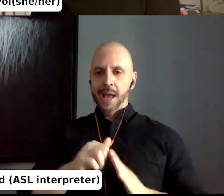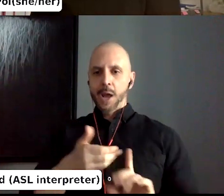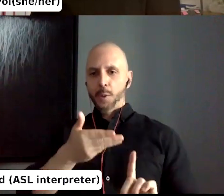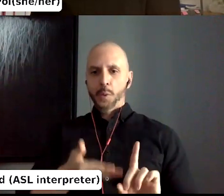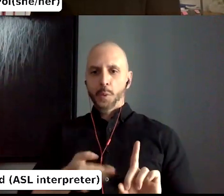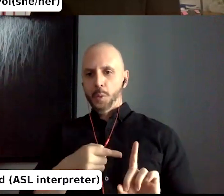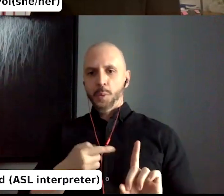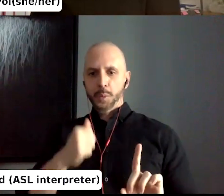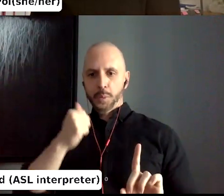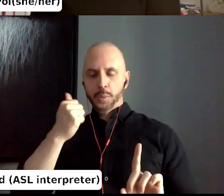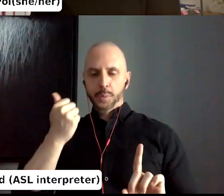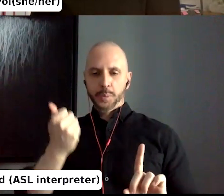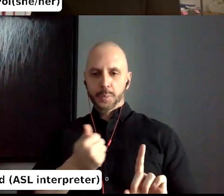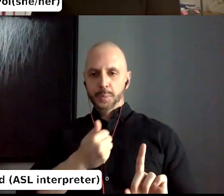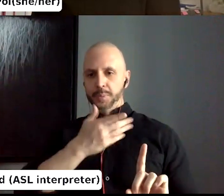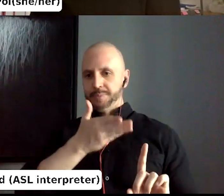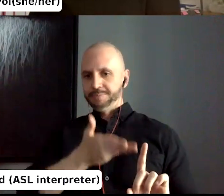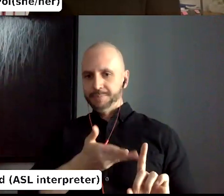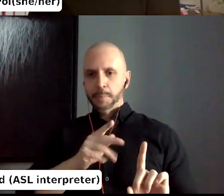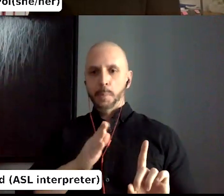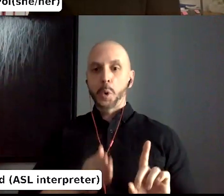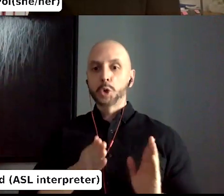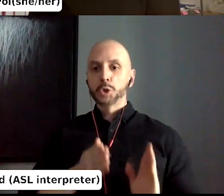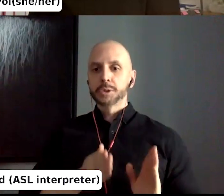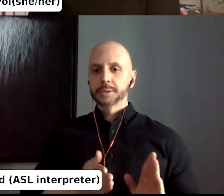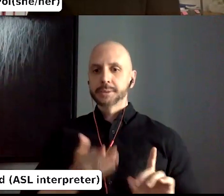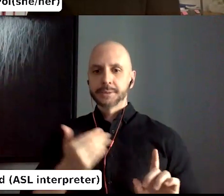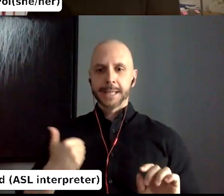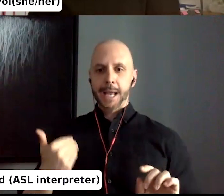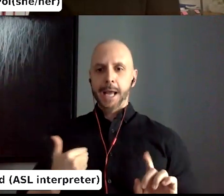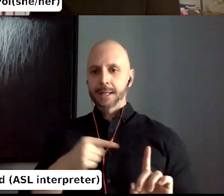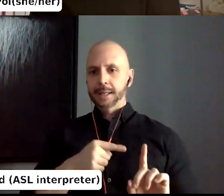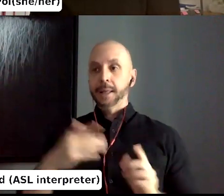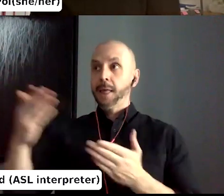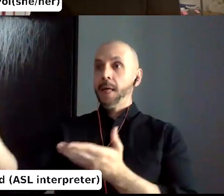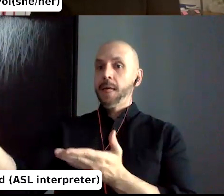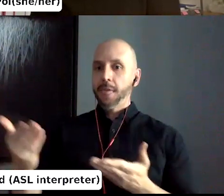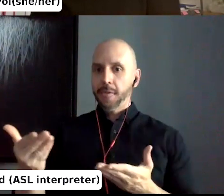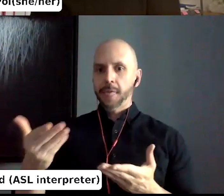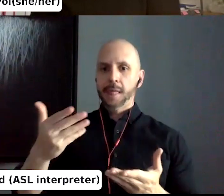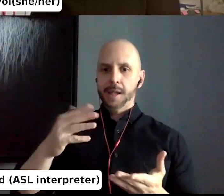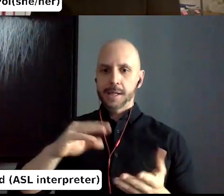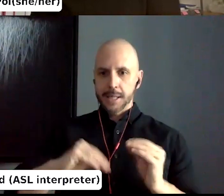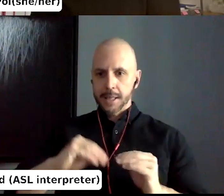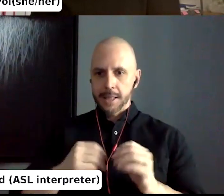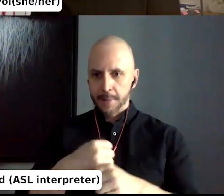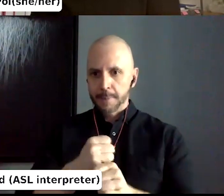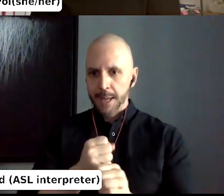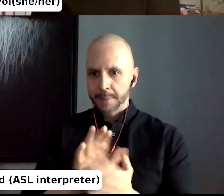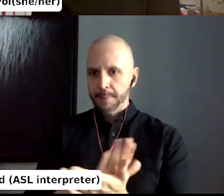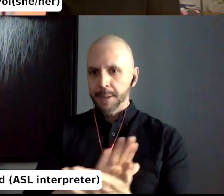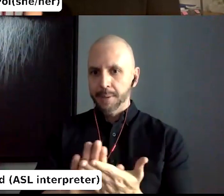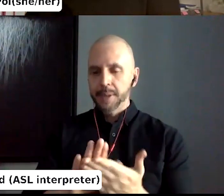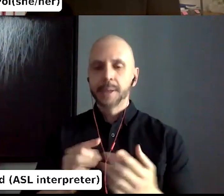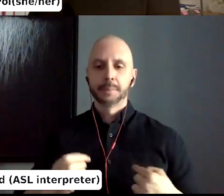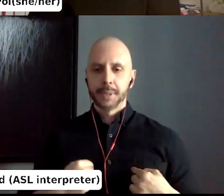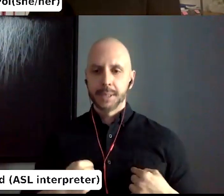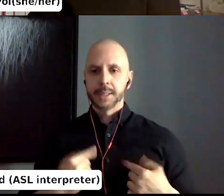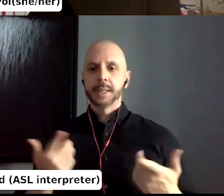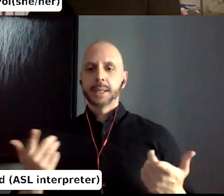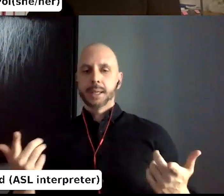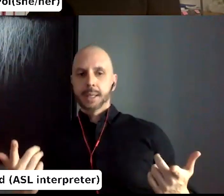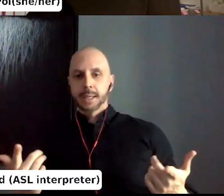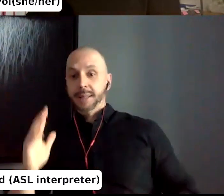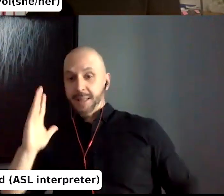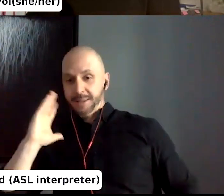And, um, yeah, on the one hand kind of close to my background as a bookseller, but also very far away from what I'm doing now.